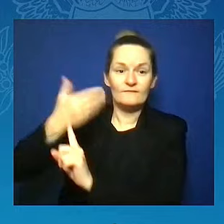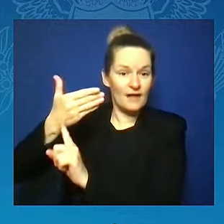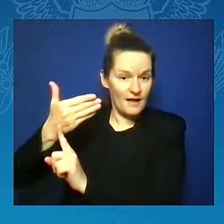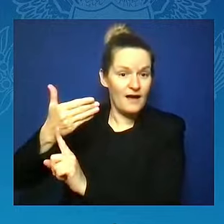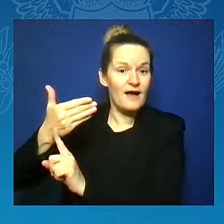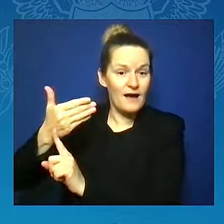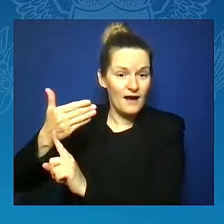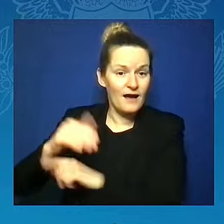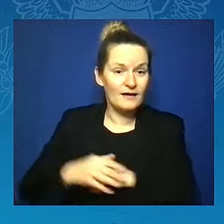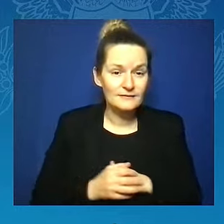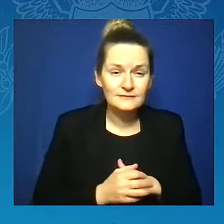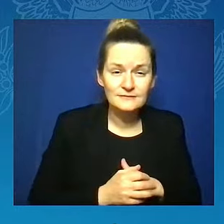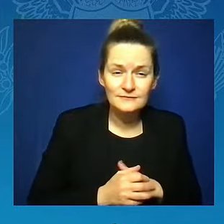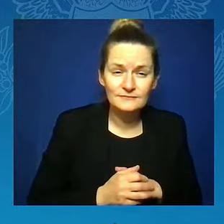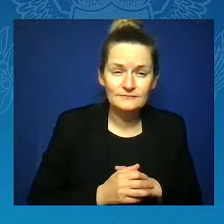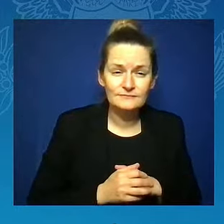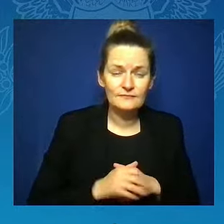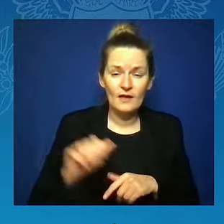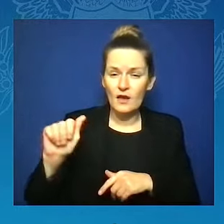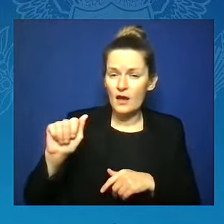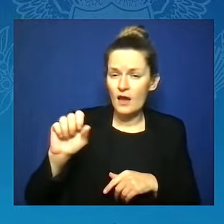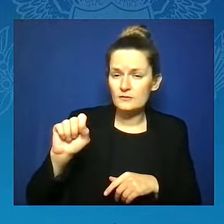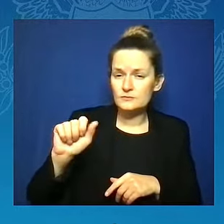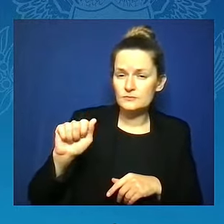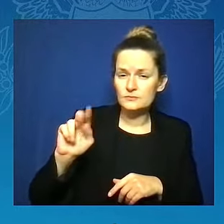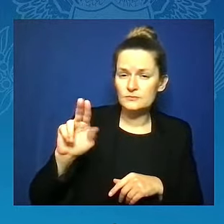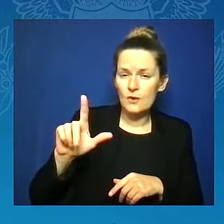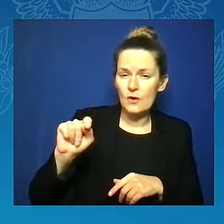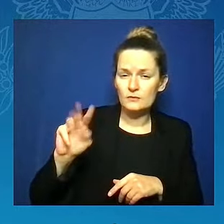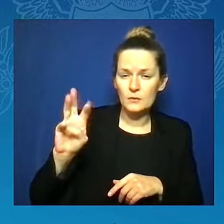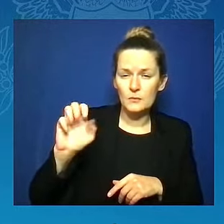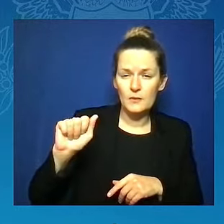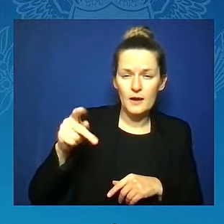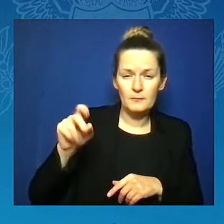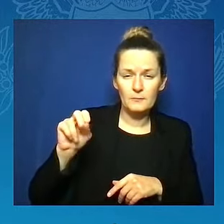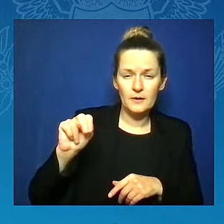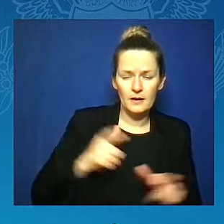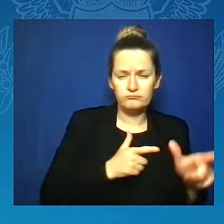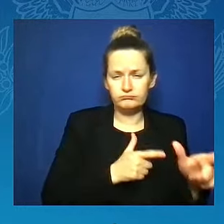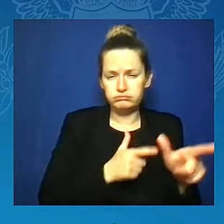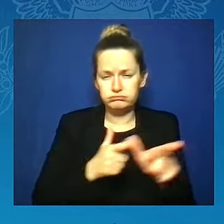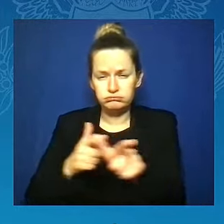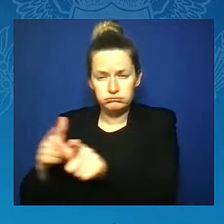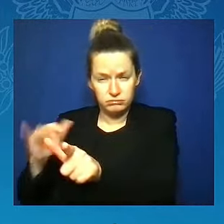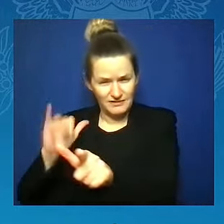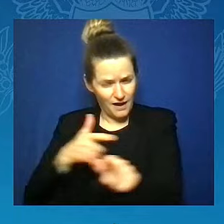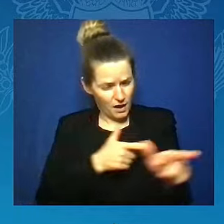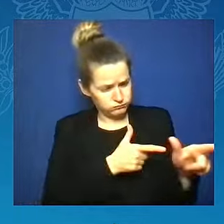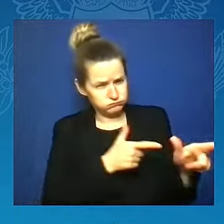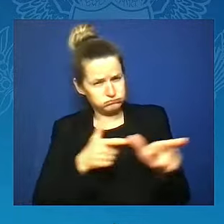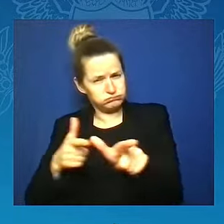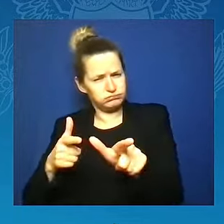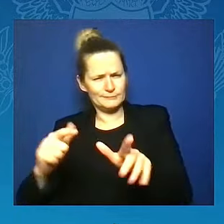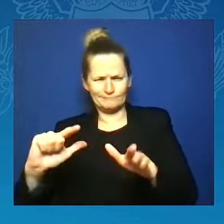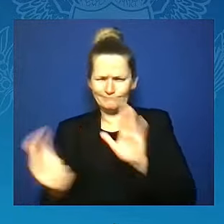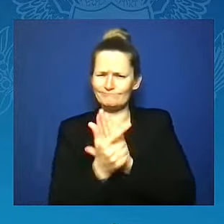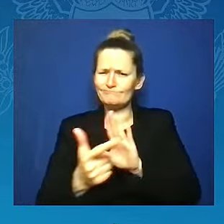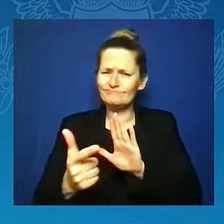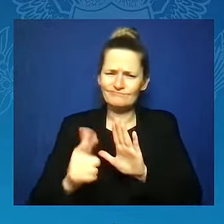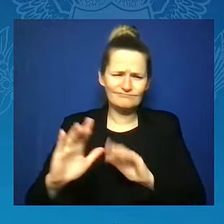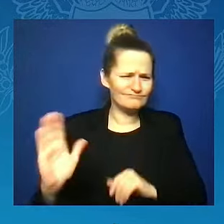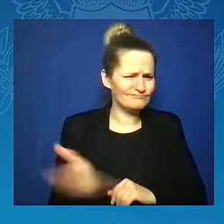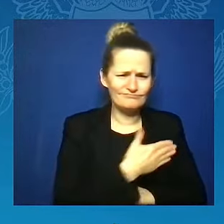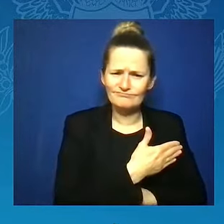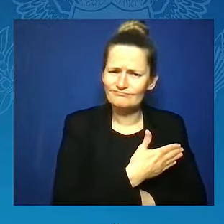be free from bigotry, discrimination and hate, will continue to fight for equality and